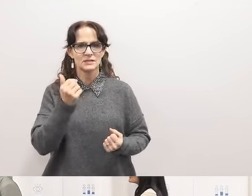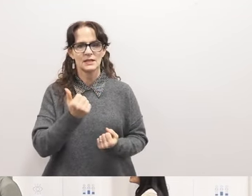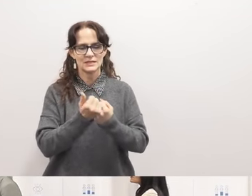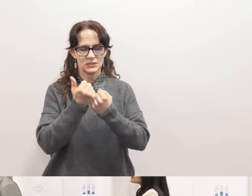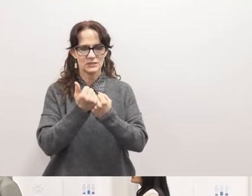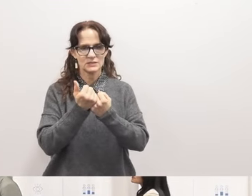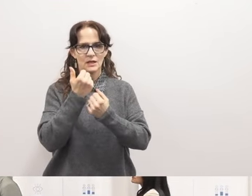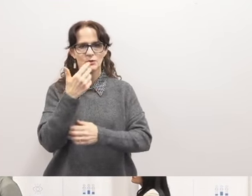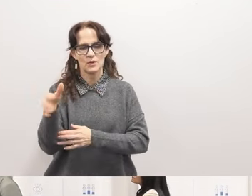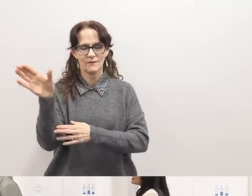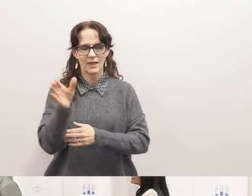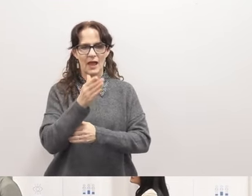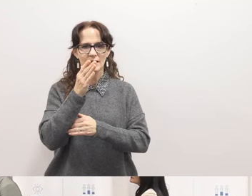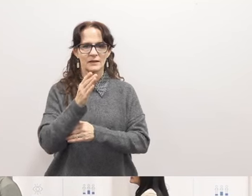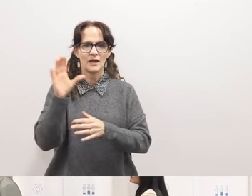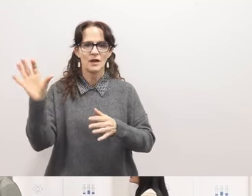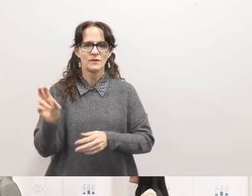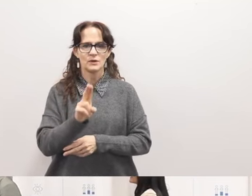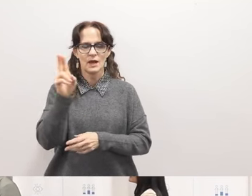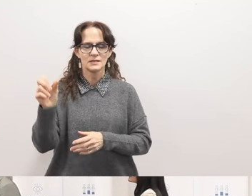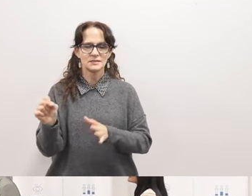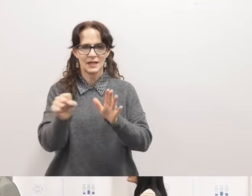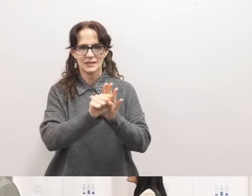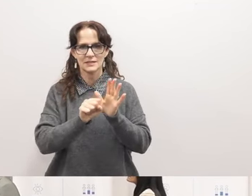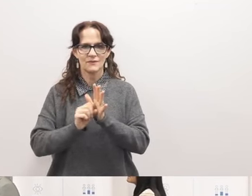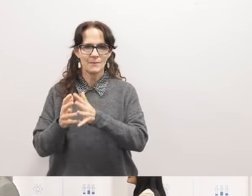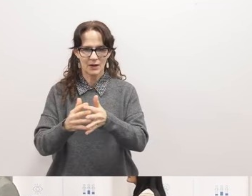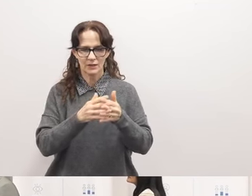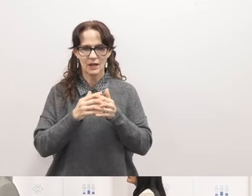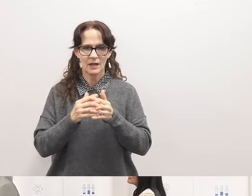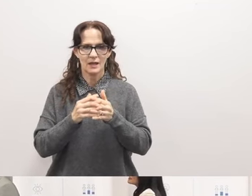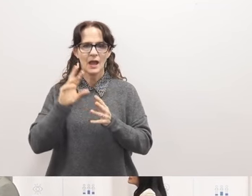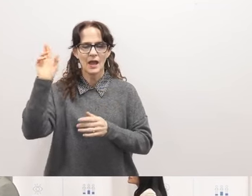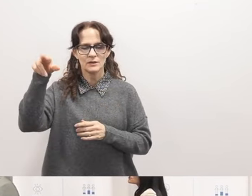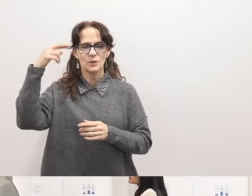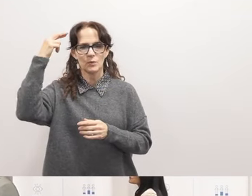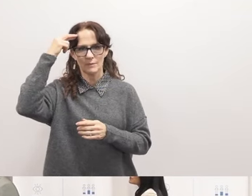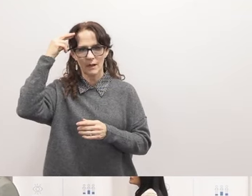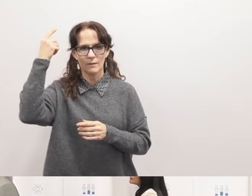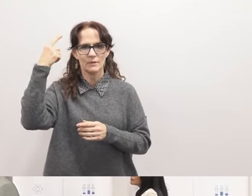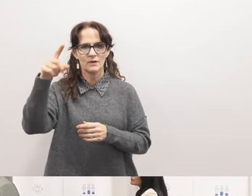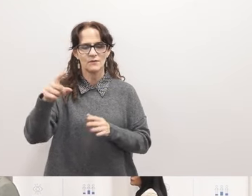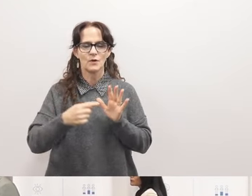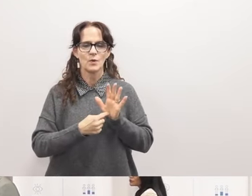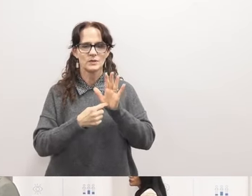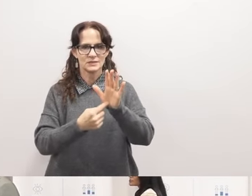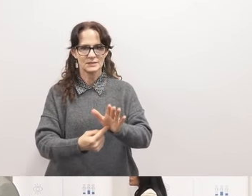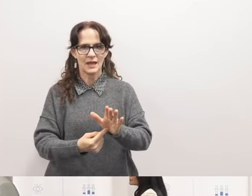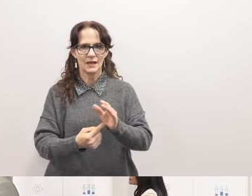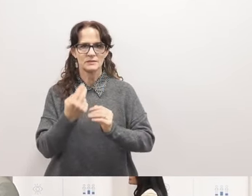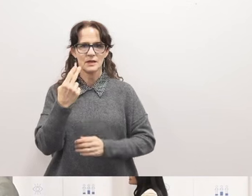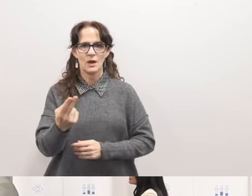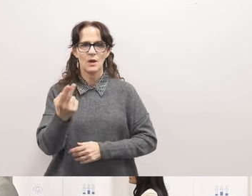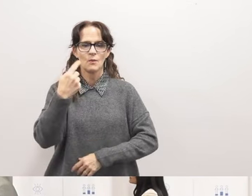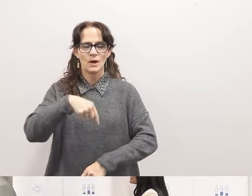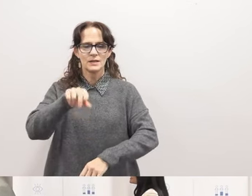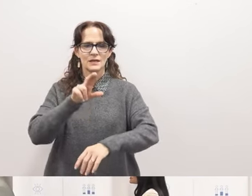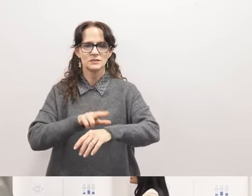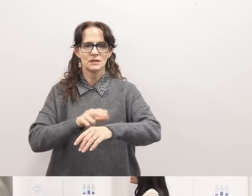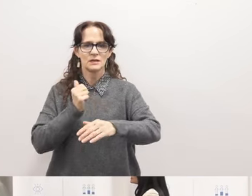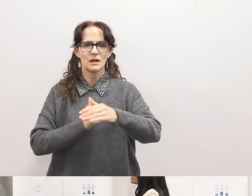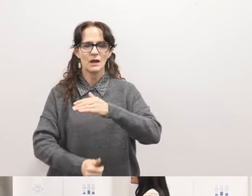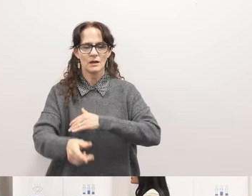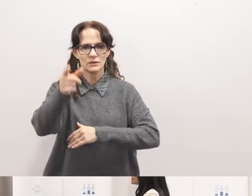pledge allegiance to the flag of the united states of america and to the republic for which it stands one